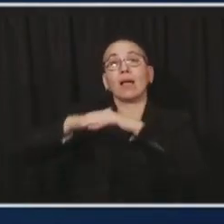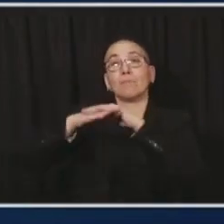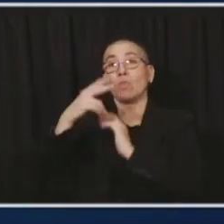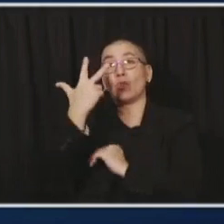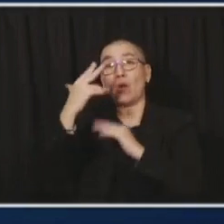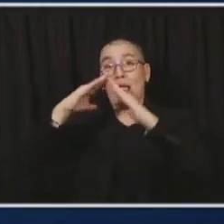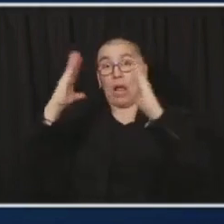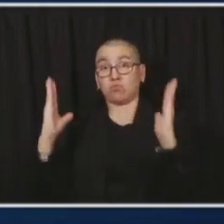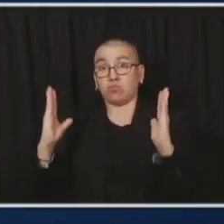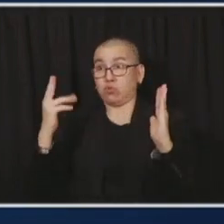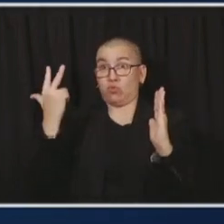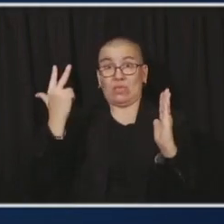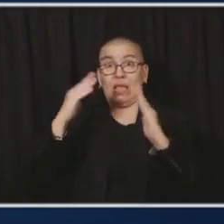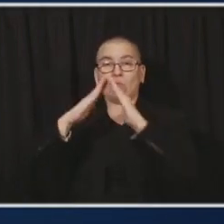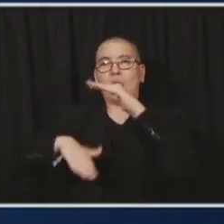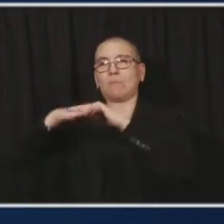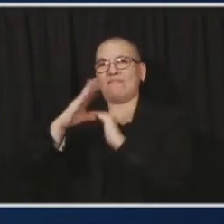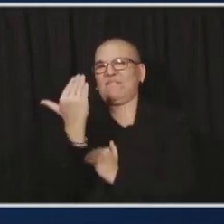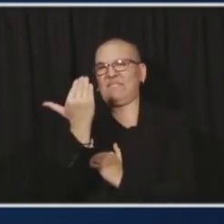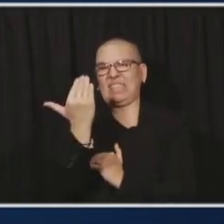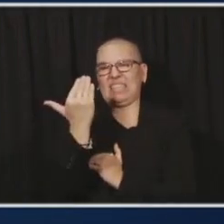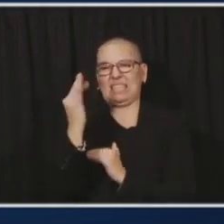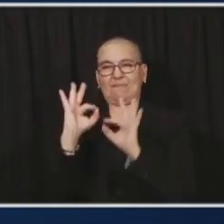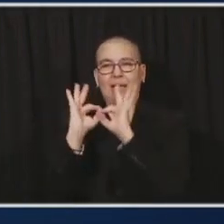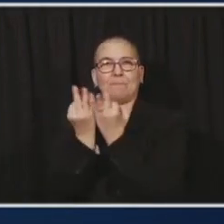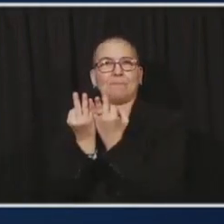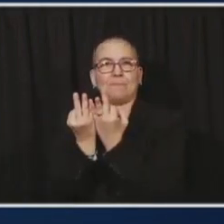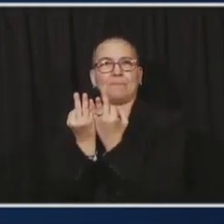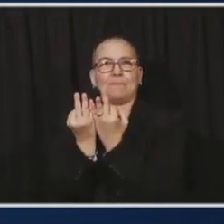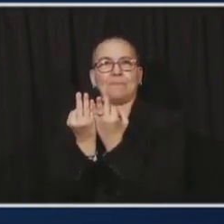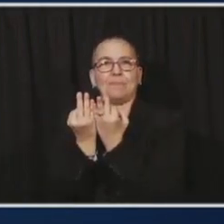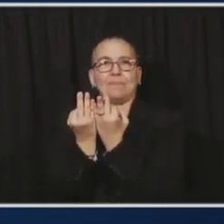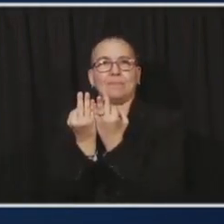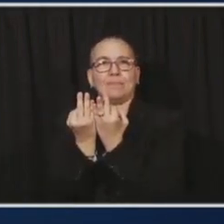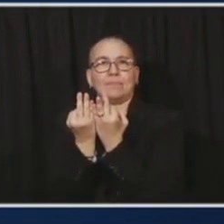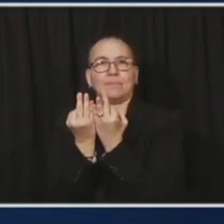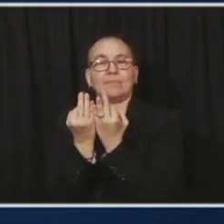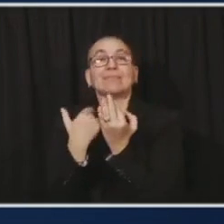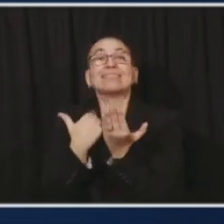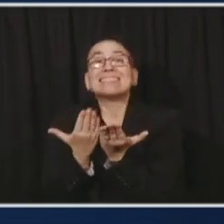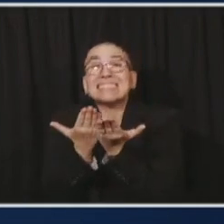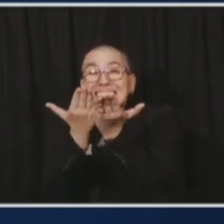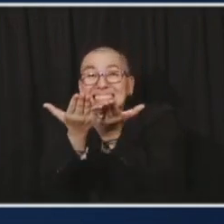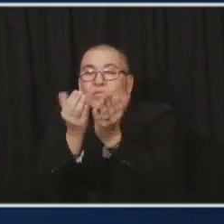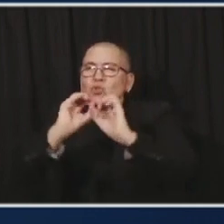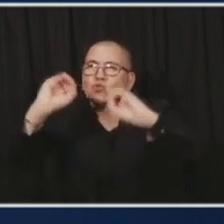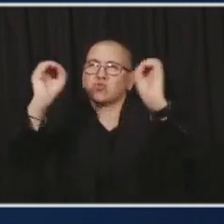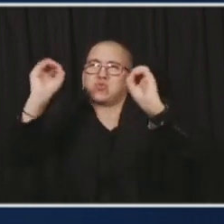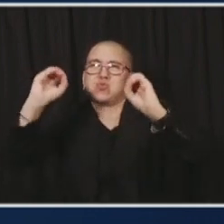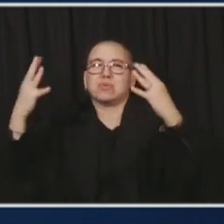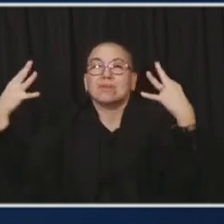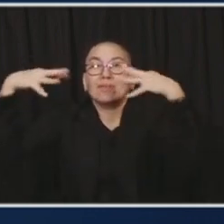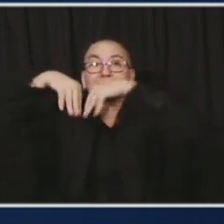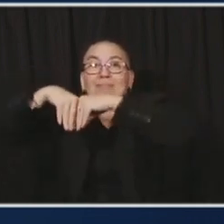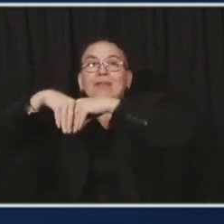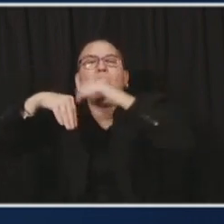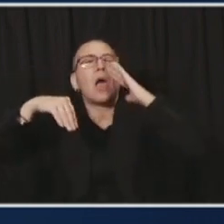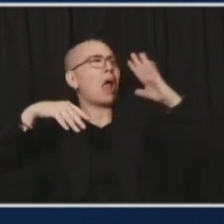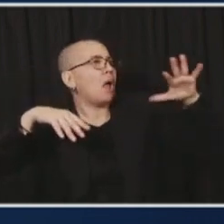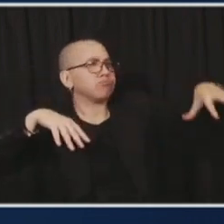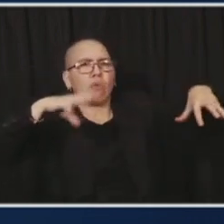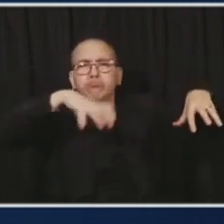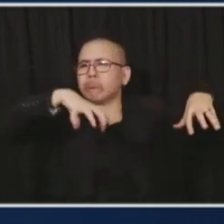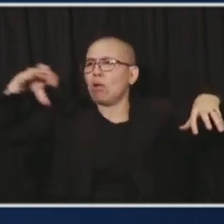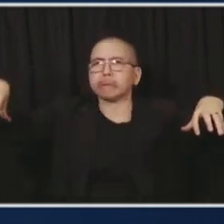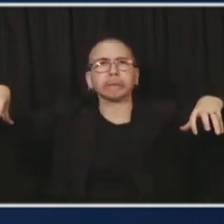clear about. Inside, we're recommending no indoor gatherings, but I want to be clear with other households. What we'd say